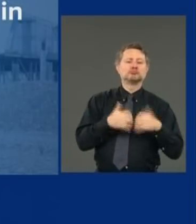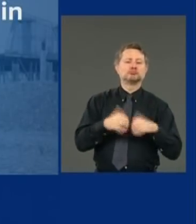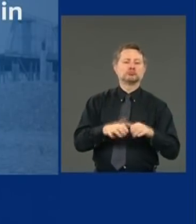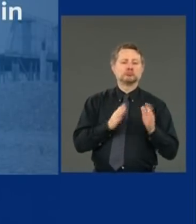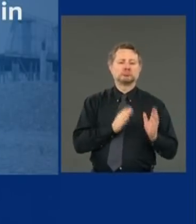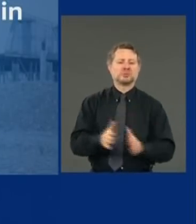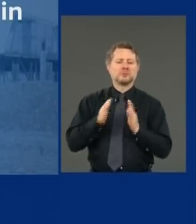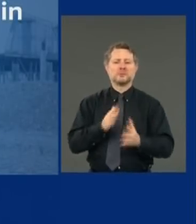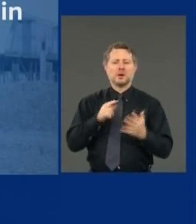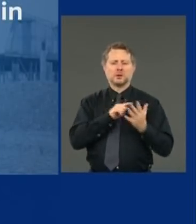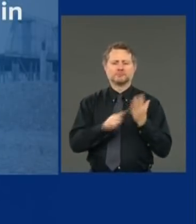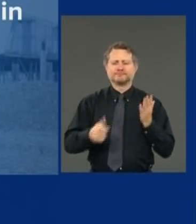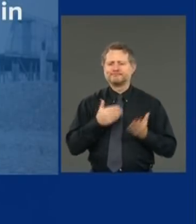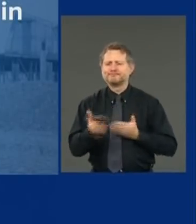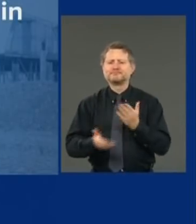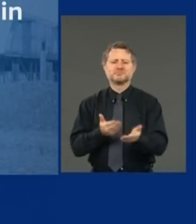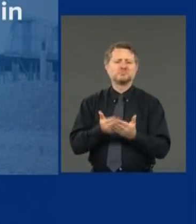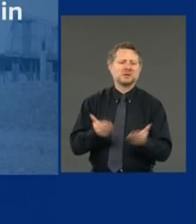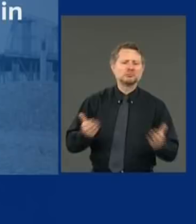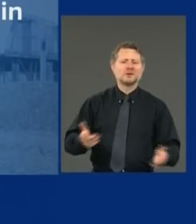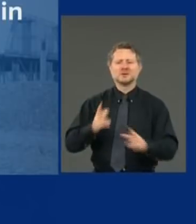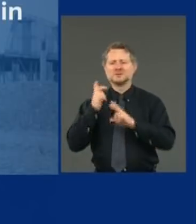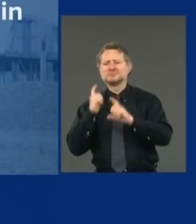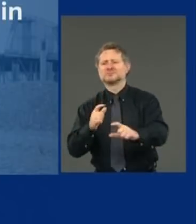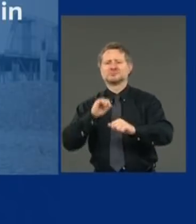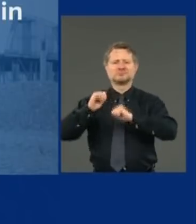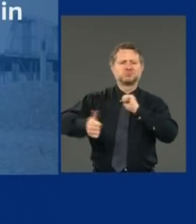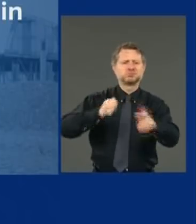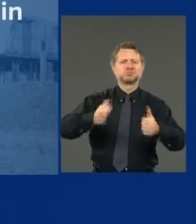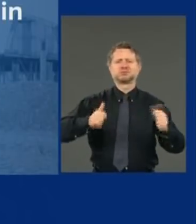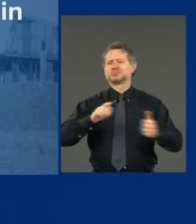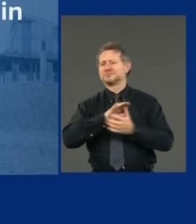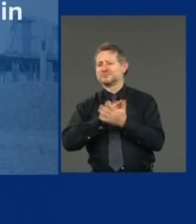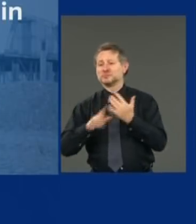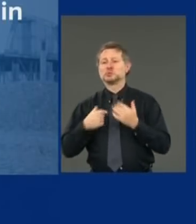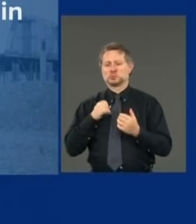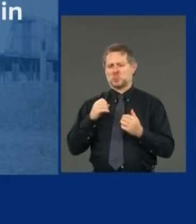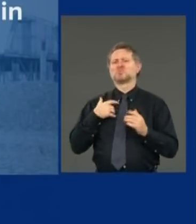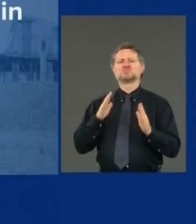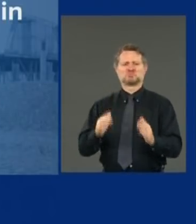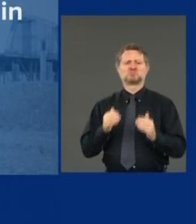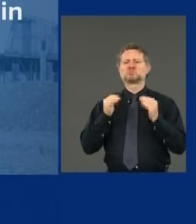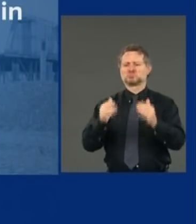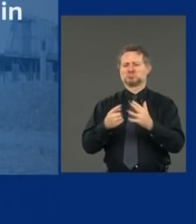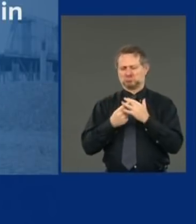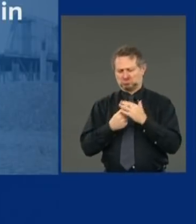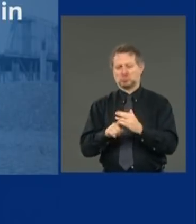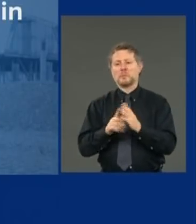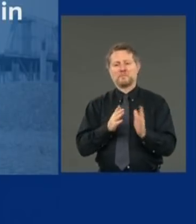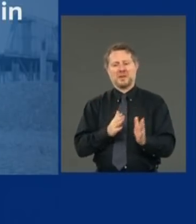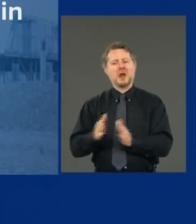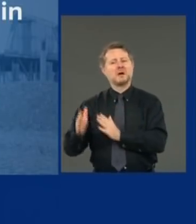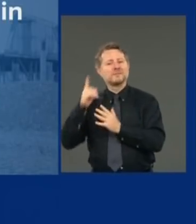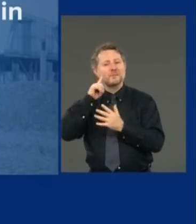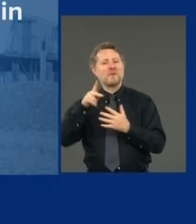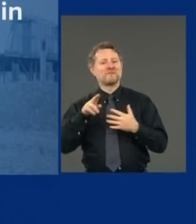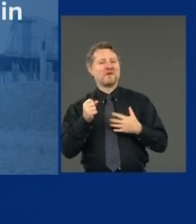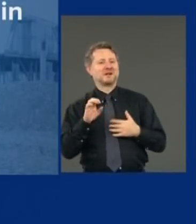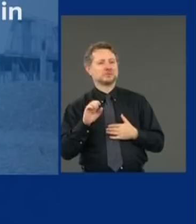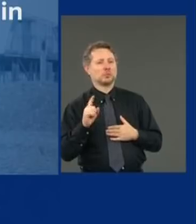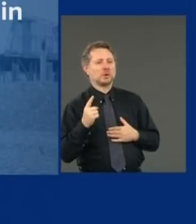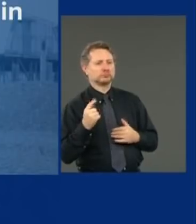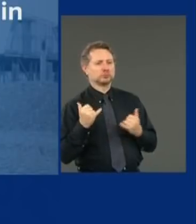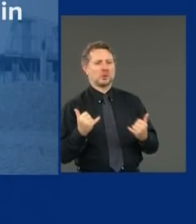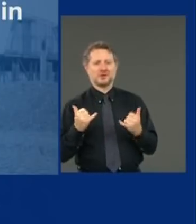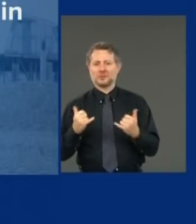have to be on site, etc. The safety precautions have to be on site. So we're going to allow that construction staging now for the Long Island